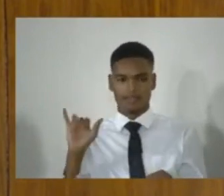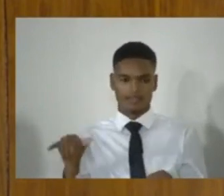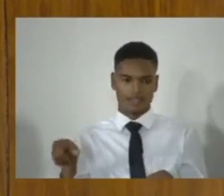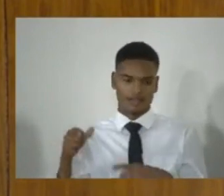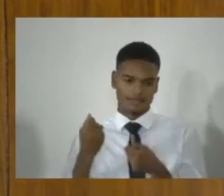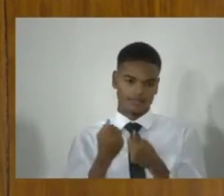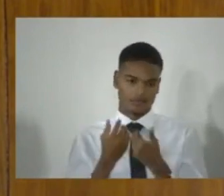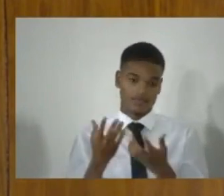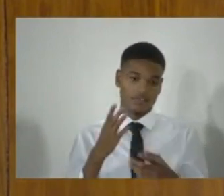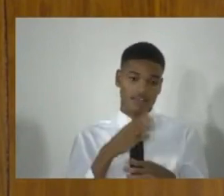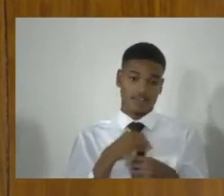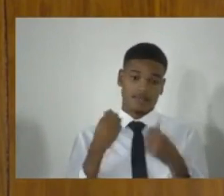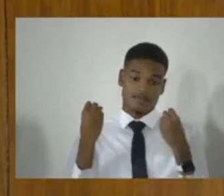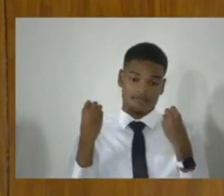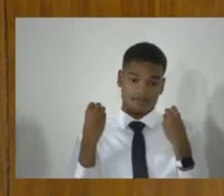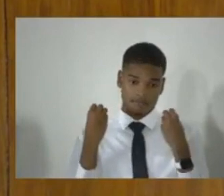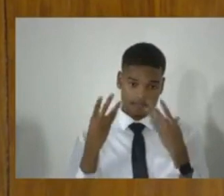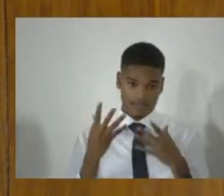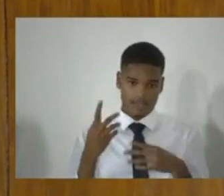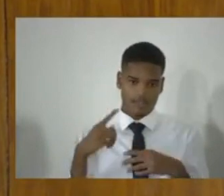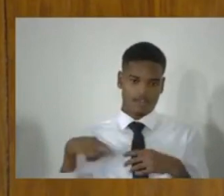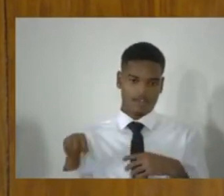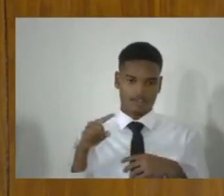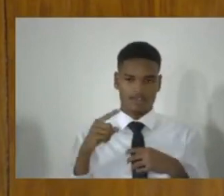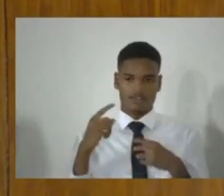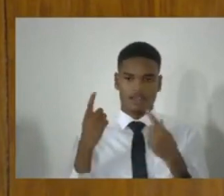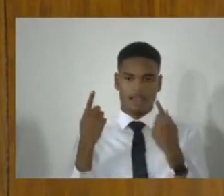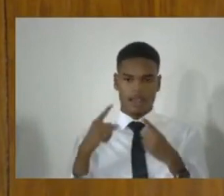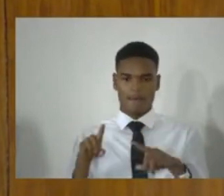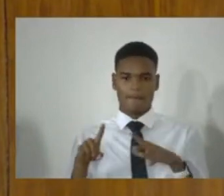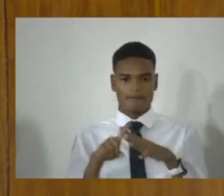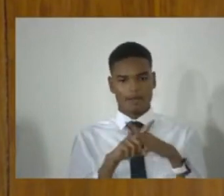And many, many, of those cases are firearms cases.